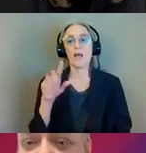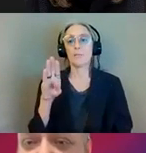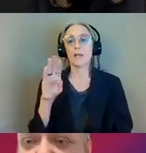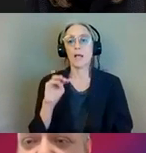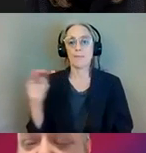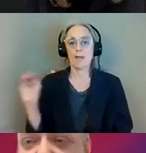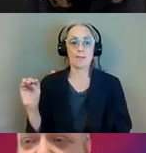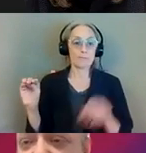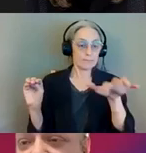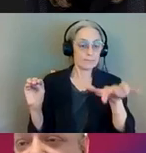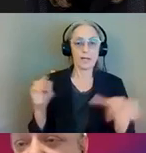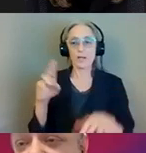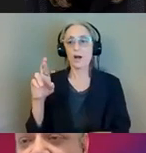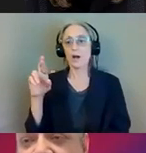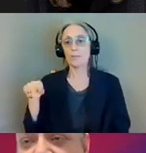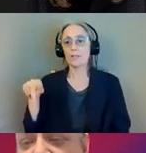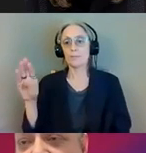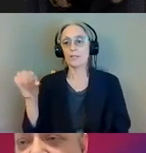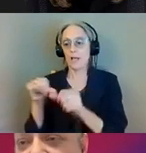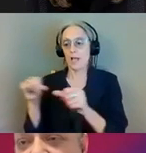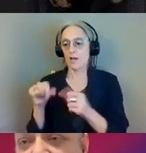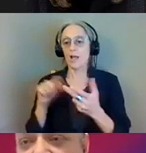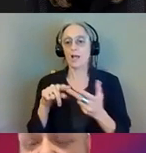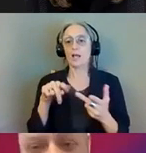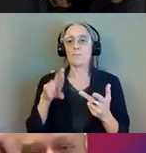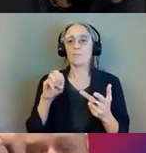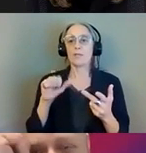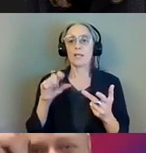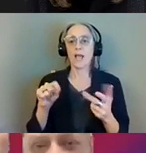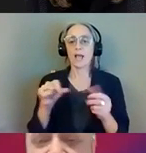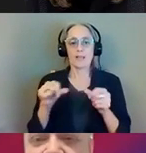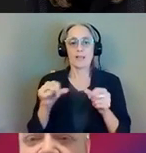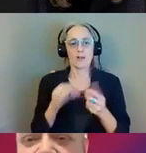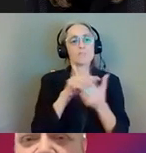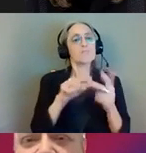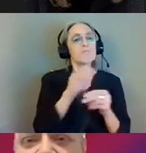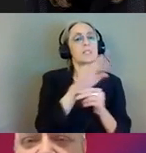down at the RPB area and at our precast facility building the new track structure.